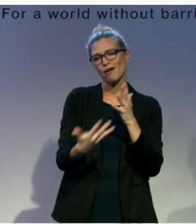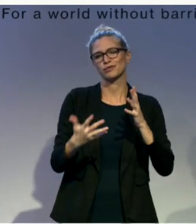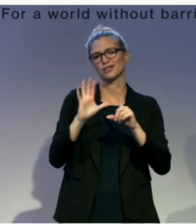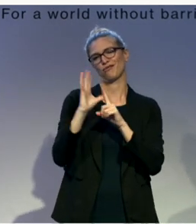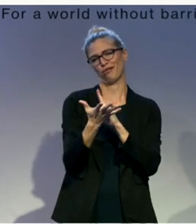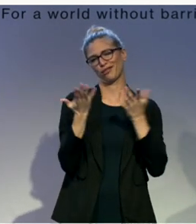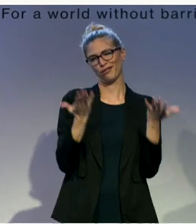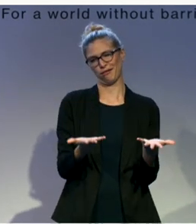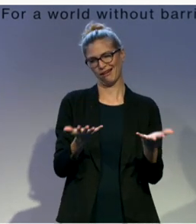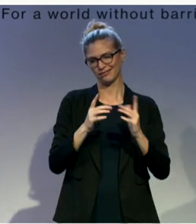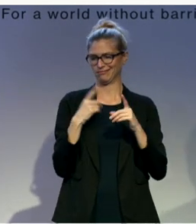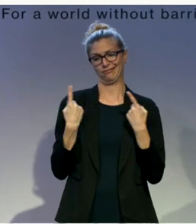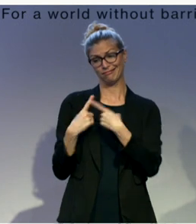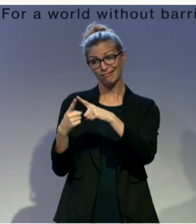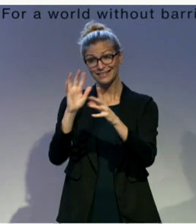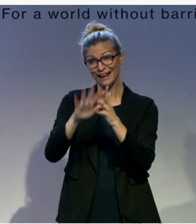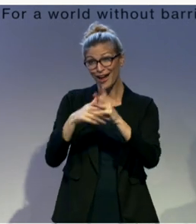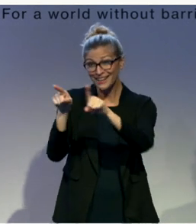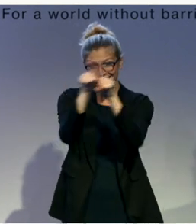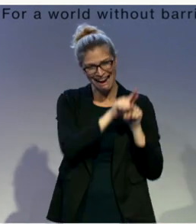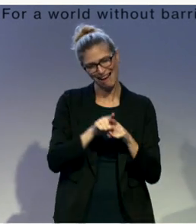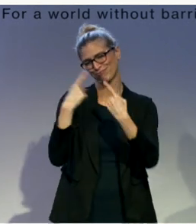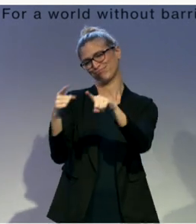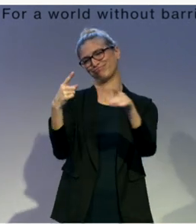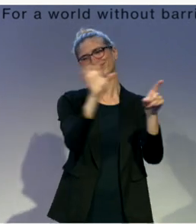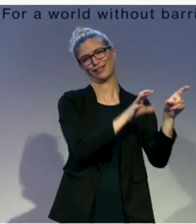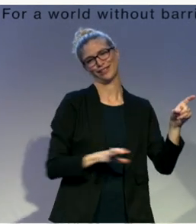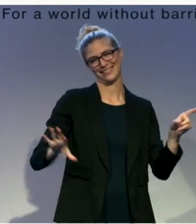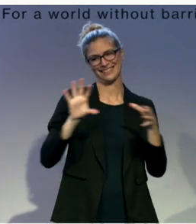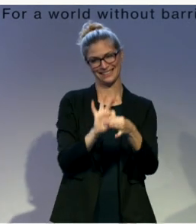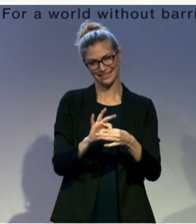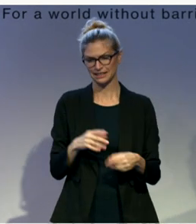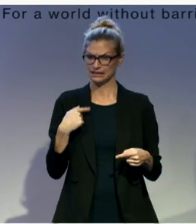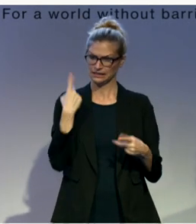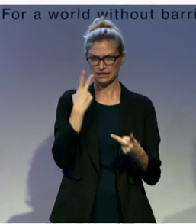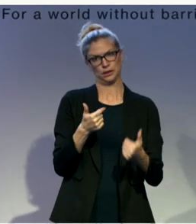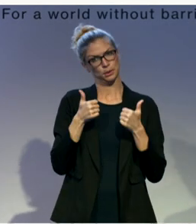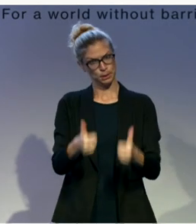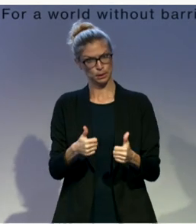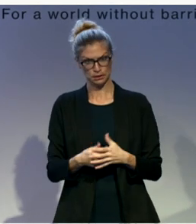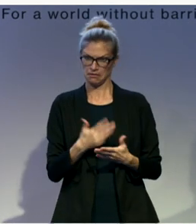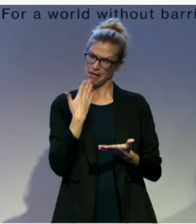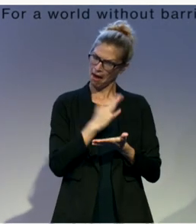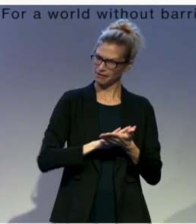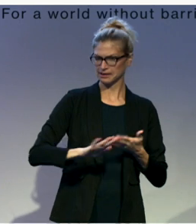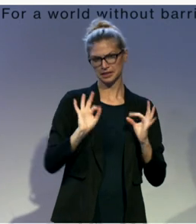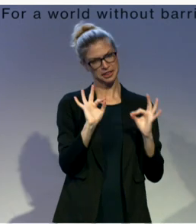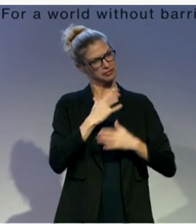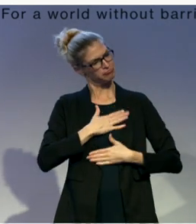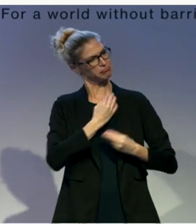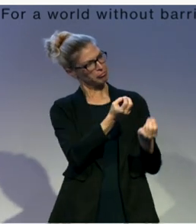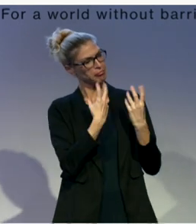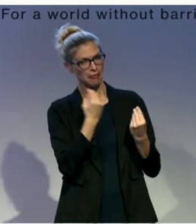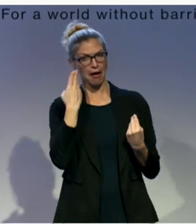But definitely the platform, definitely the idea, amazing. Thank you very, very much. Our next speaker is